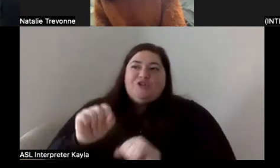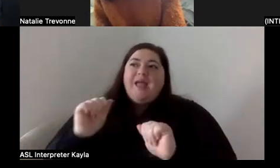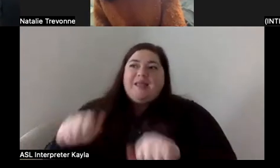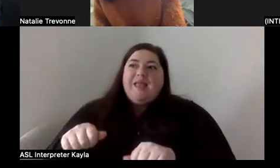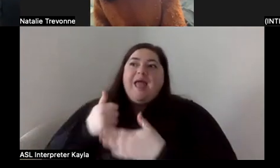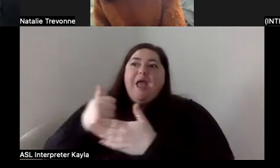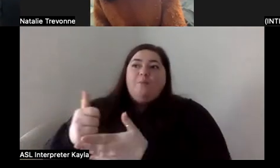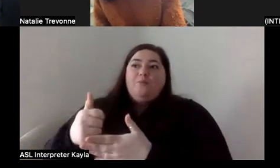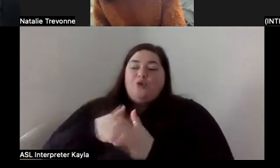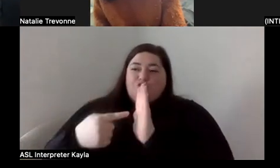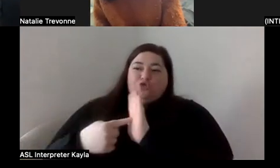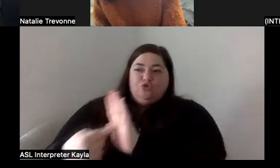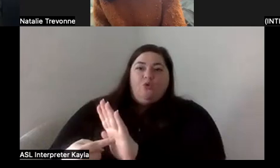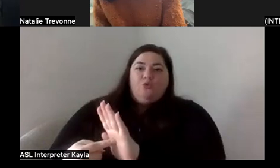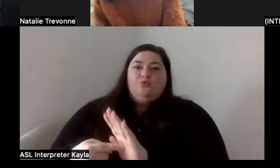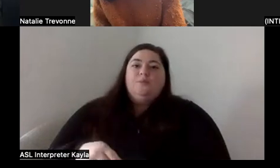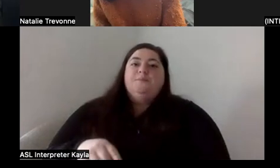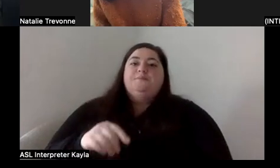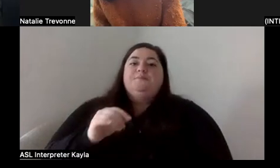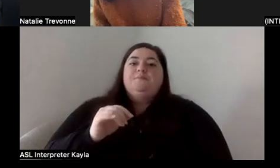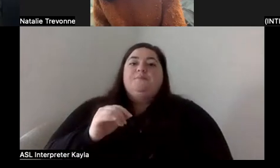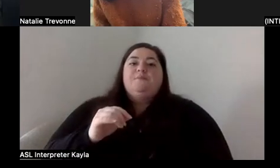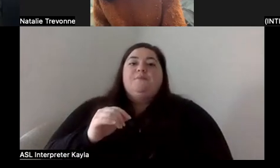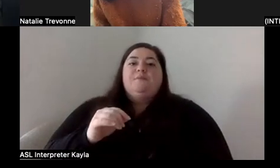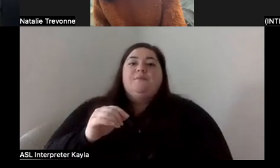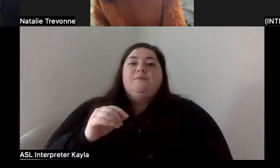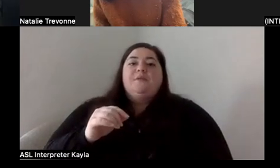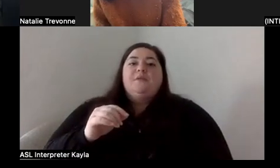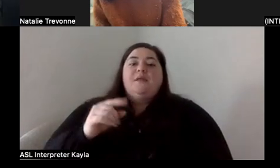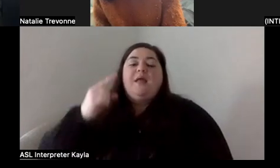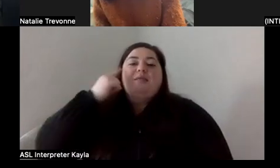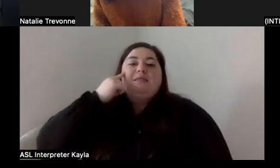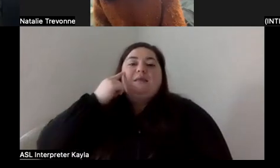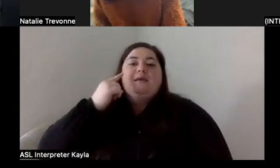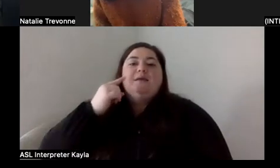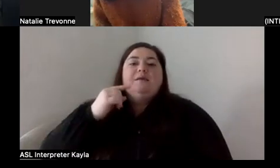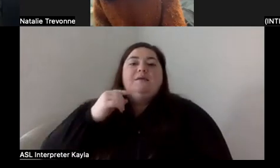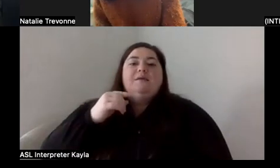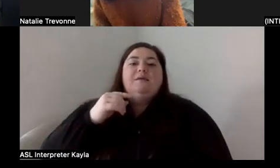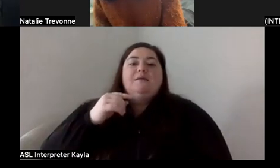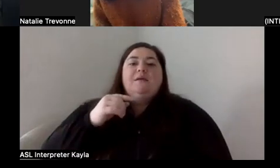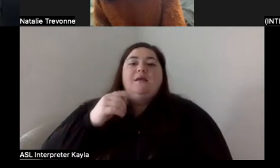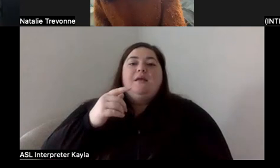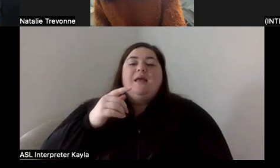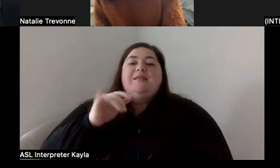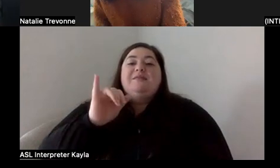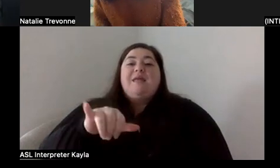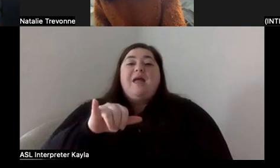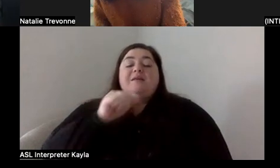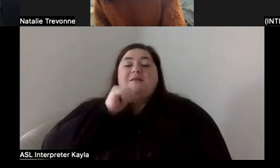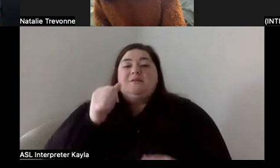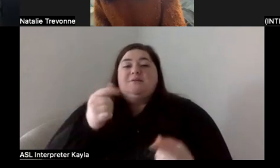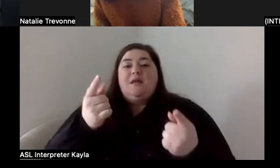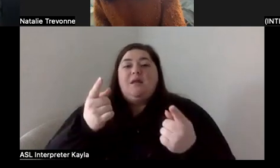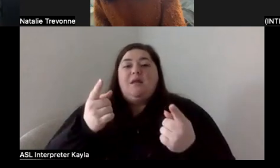you how. And so I think that, you know, but I wouldn't say that that just happens because I,